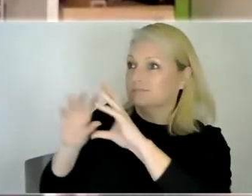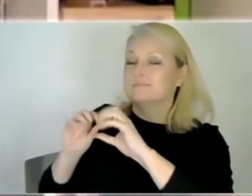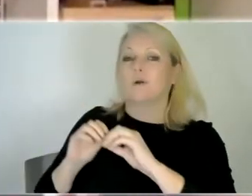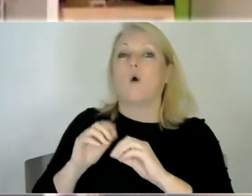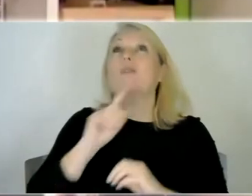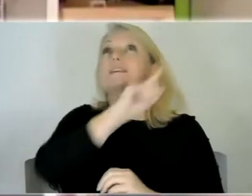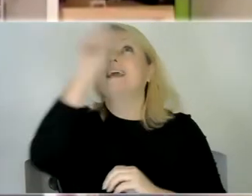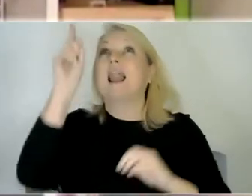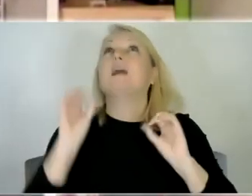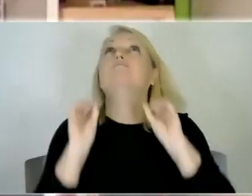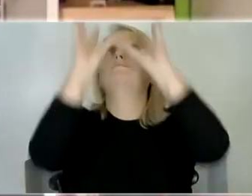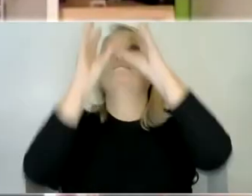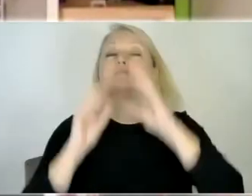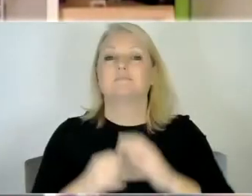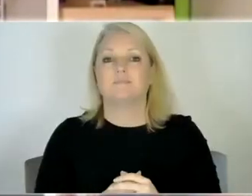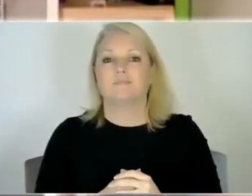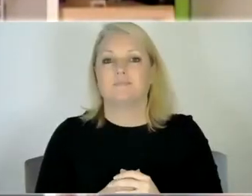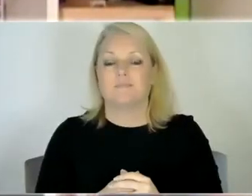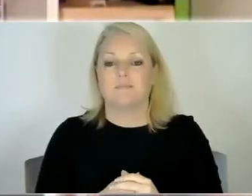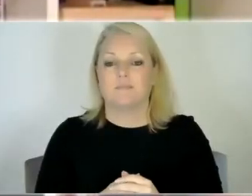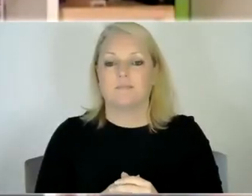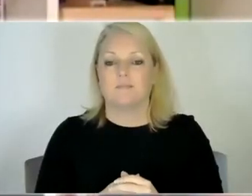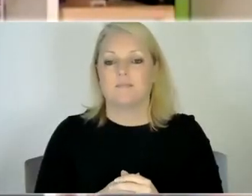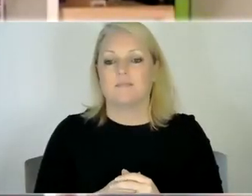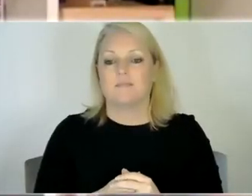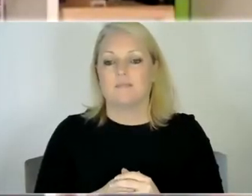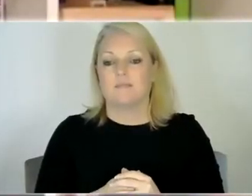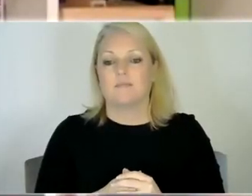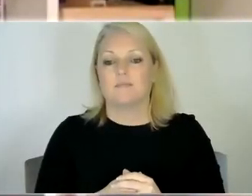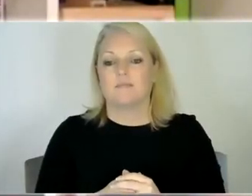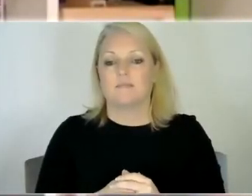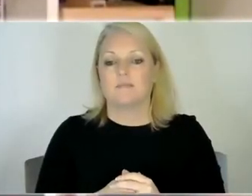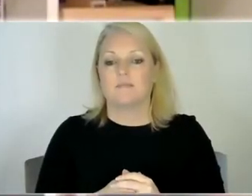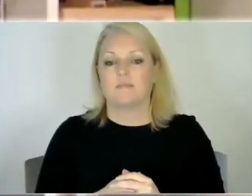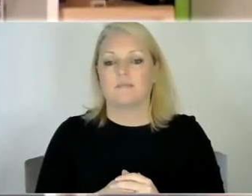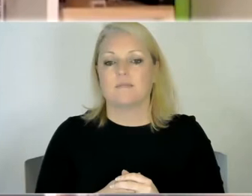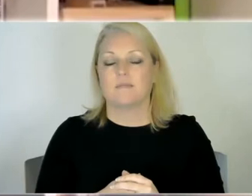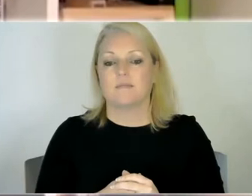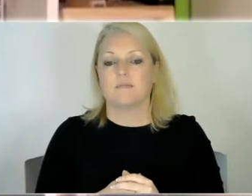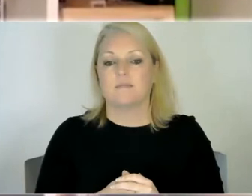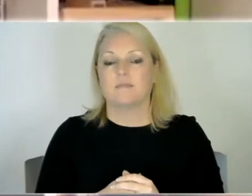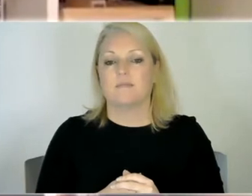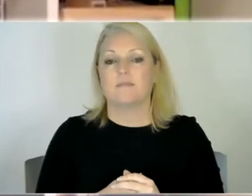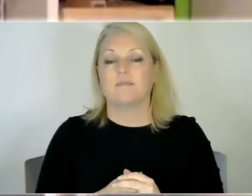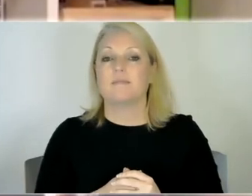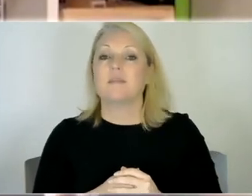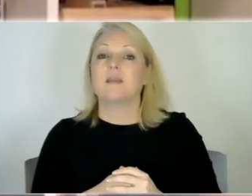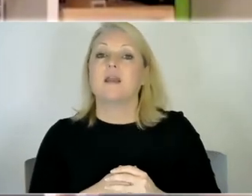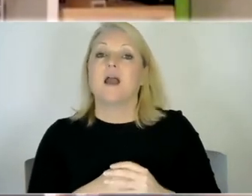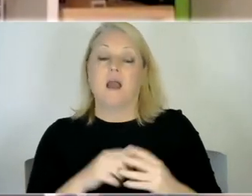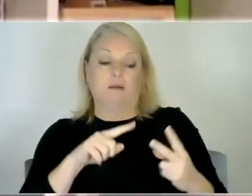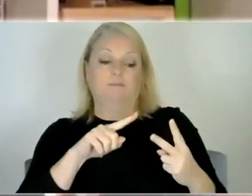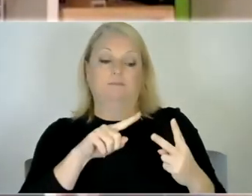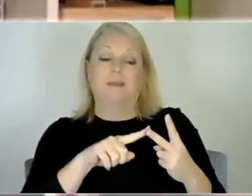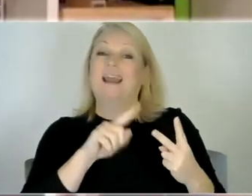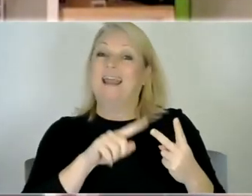um but yeah he's he's also got a diagnosis of